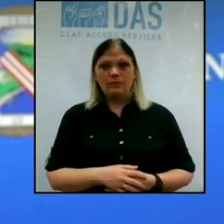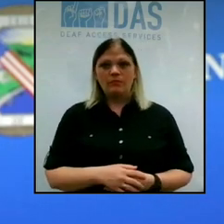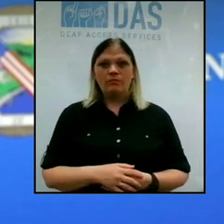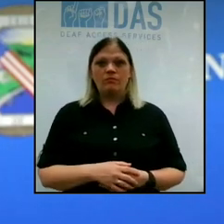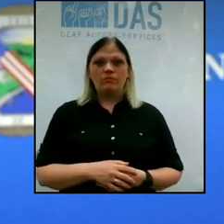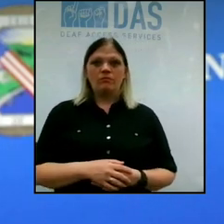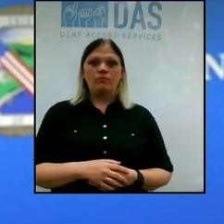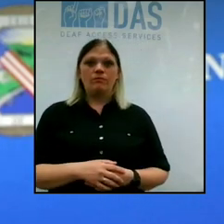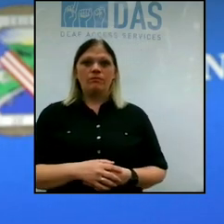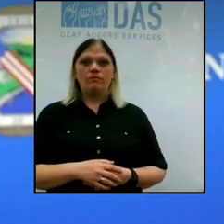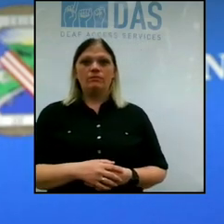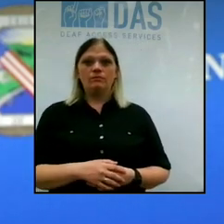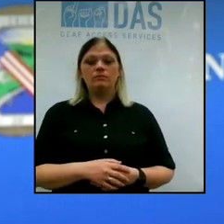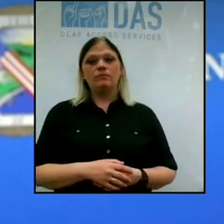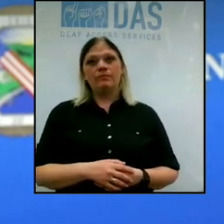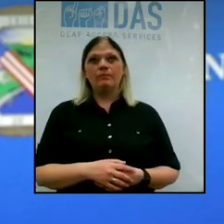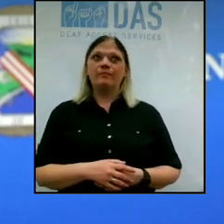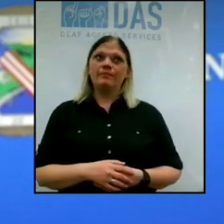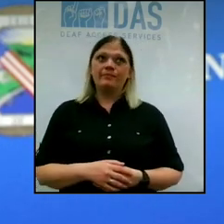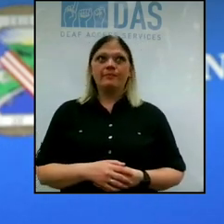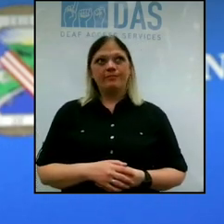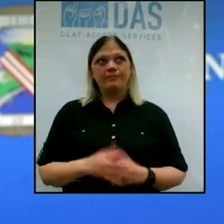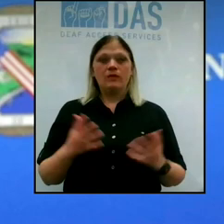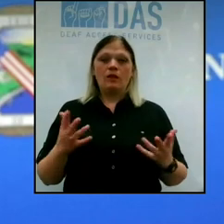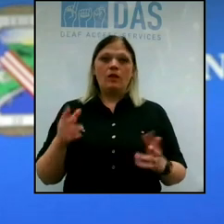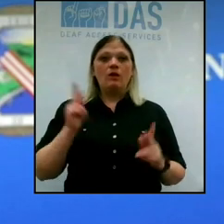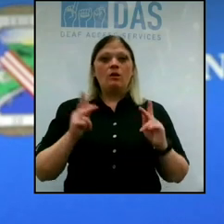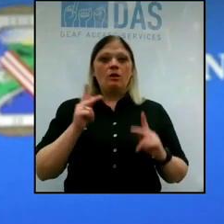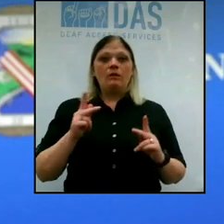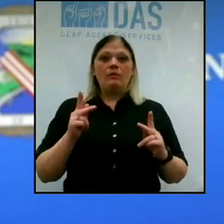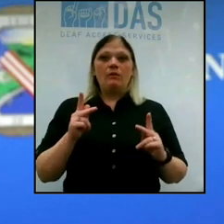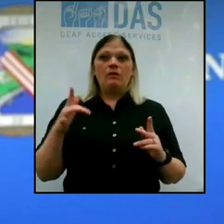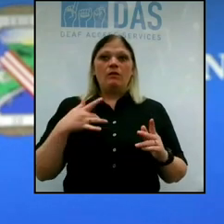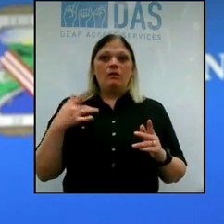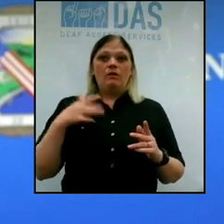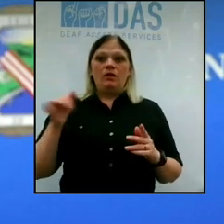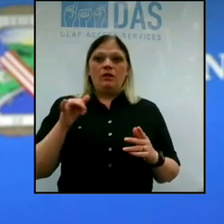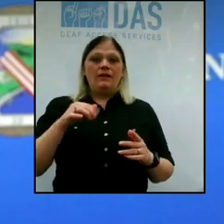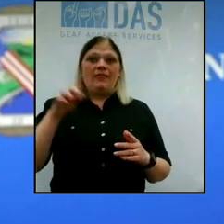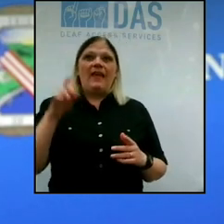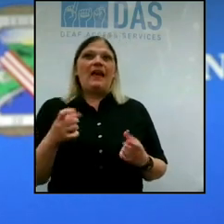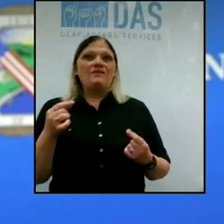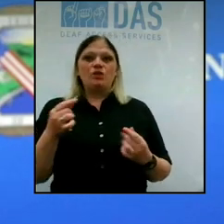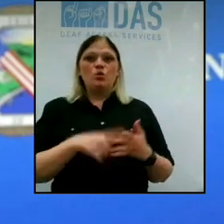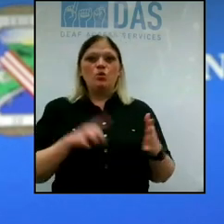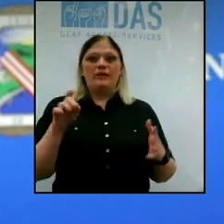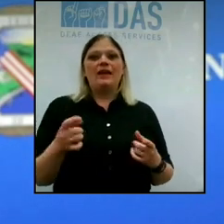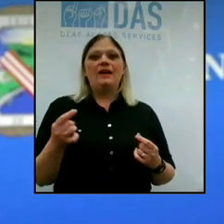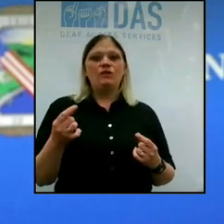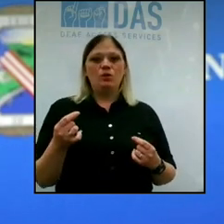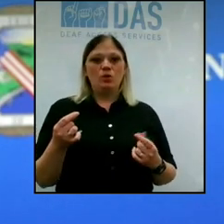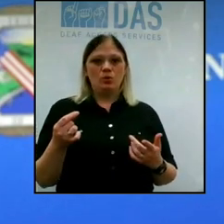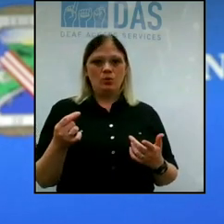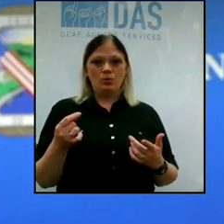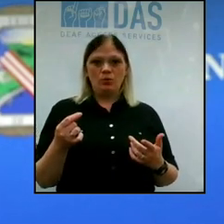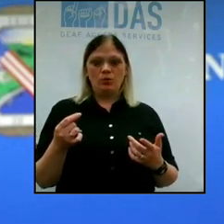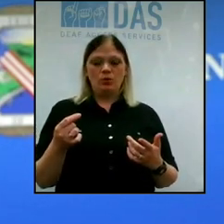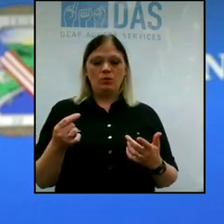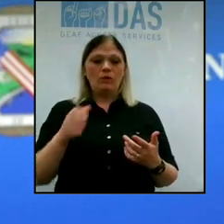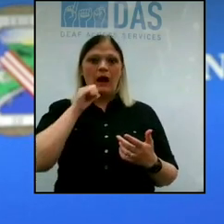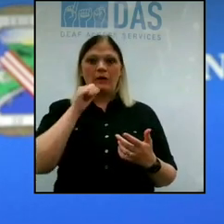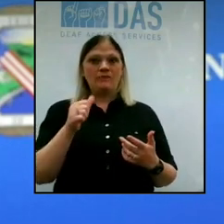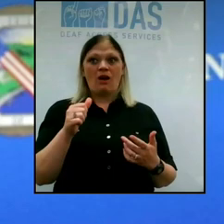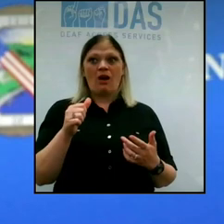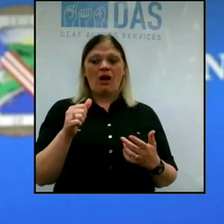people feel that they have to do what they have to do. You know, I don't want to pass judgment.